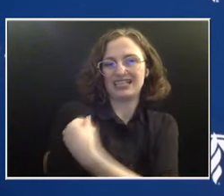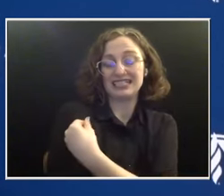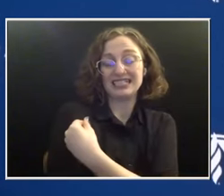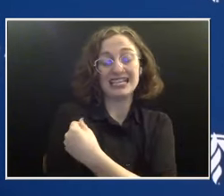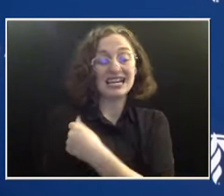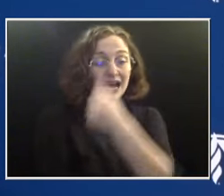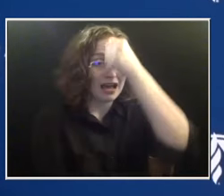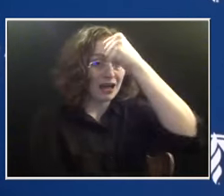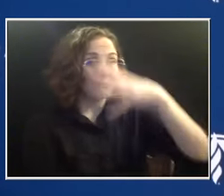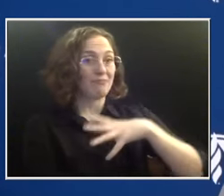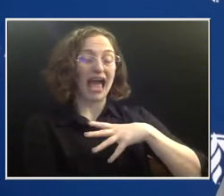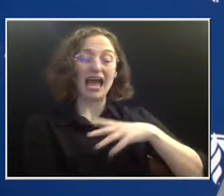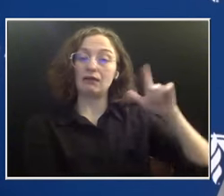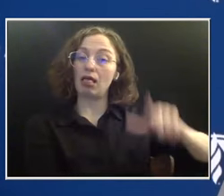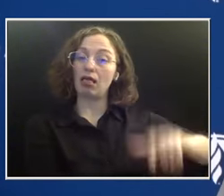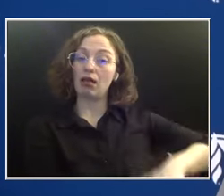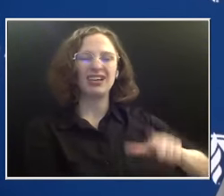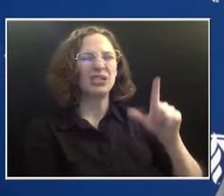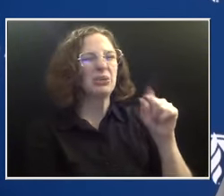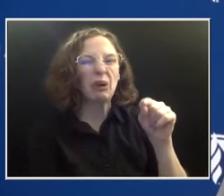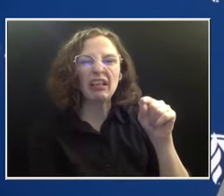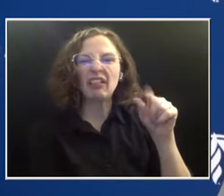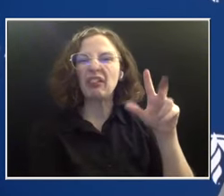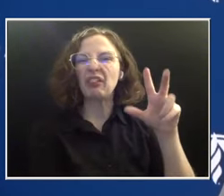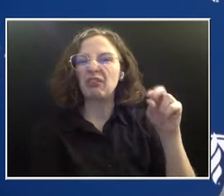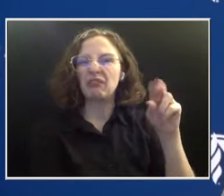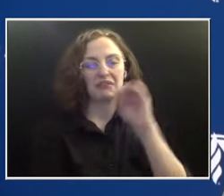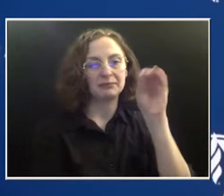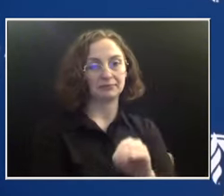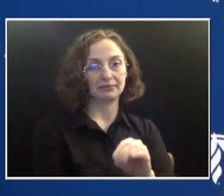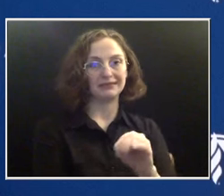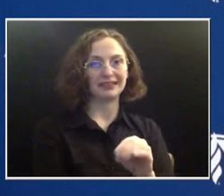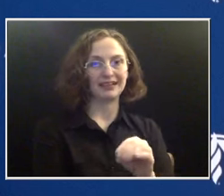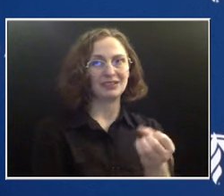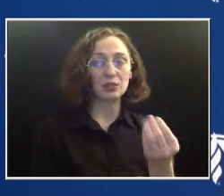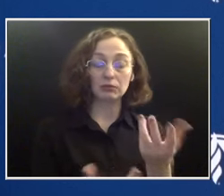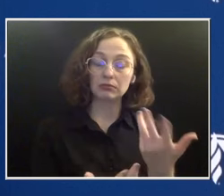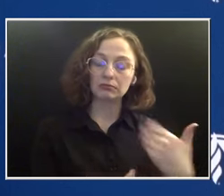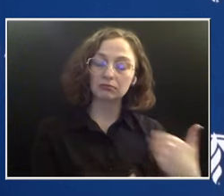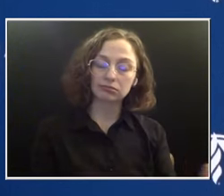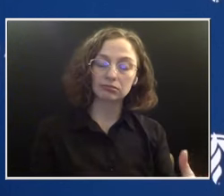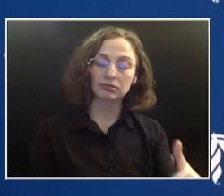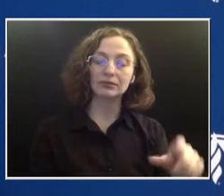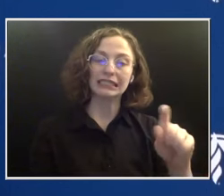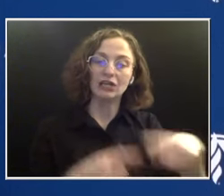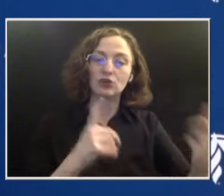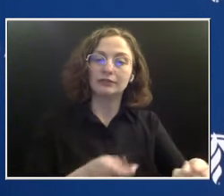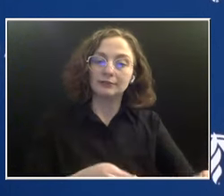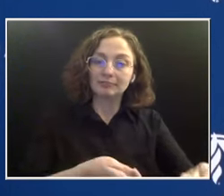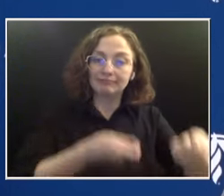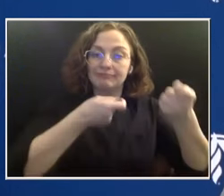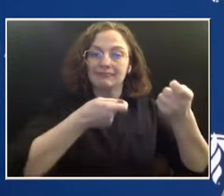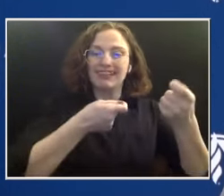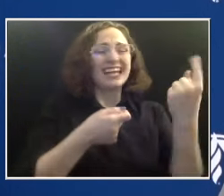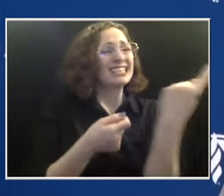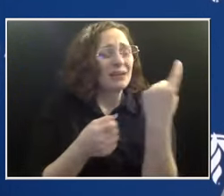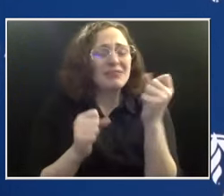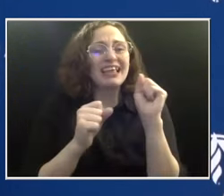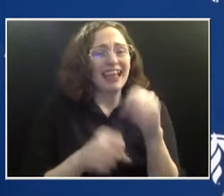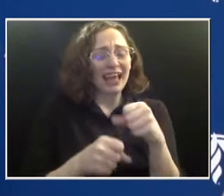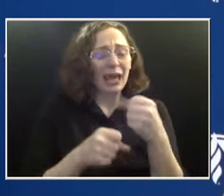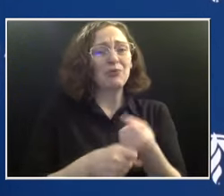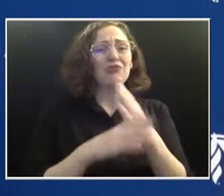So extremely low numbers on something that can be preventing so much morbidity and mortality when these children are